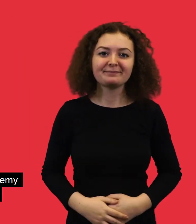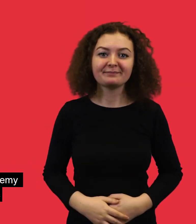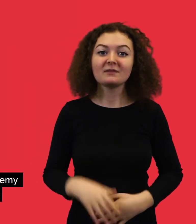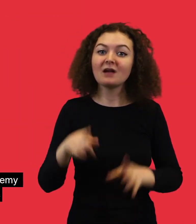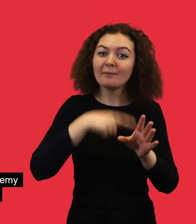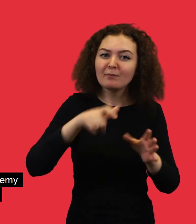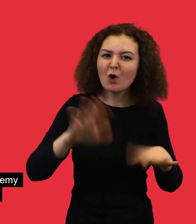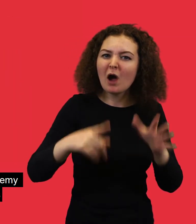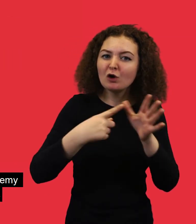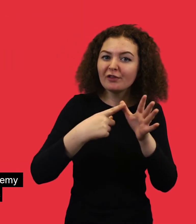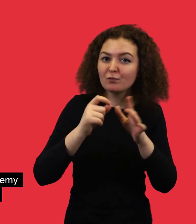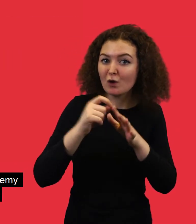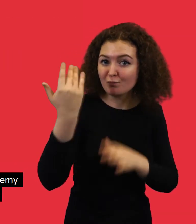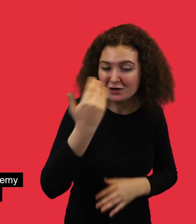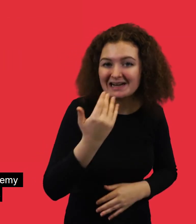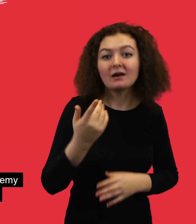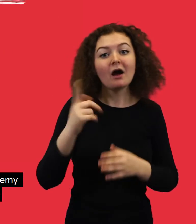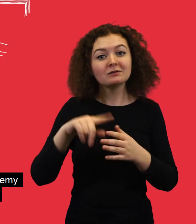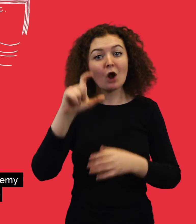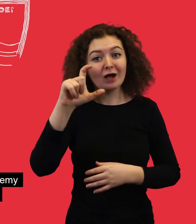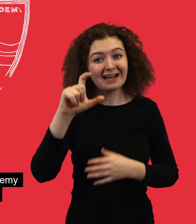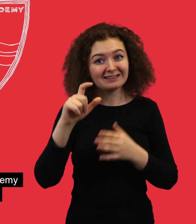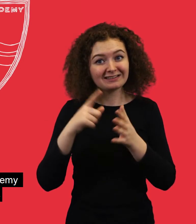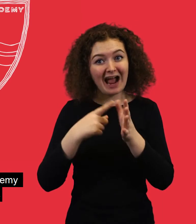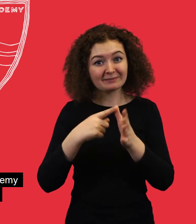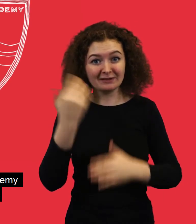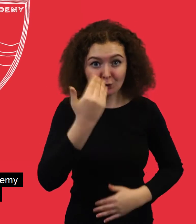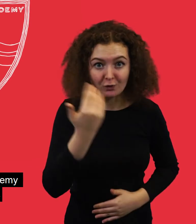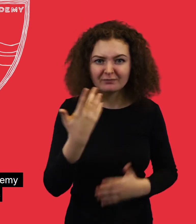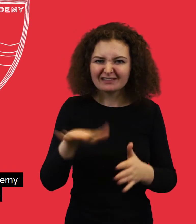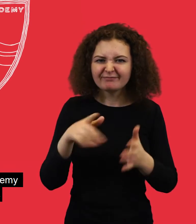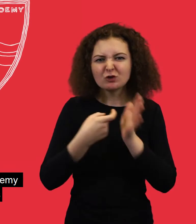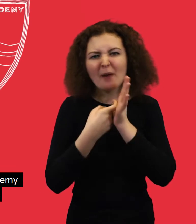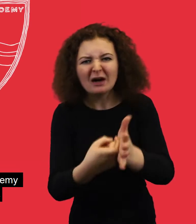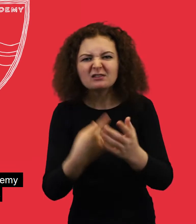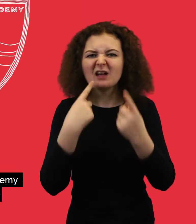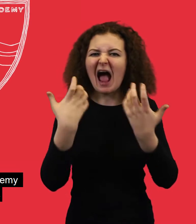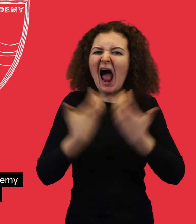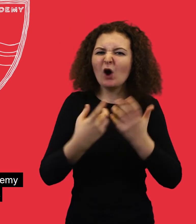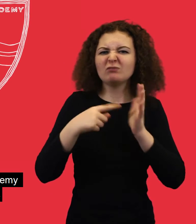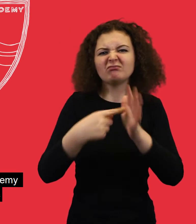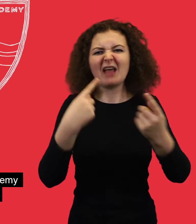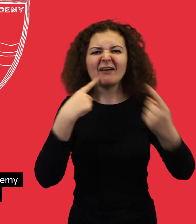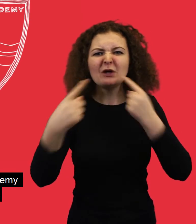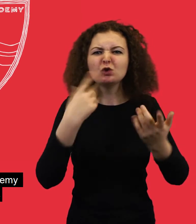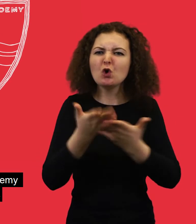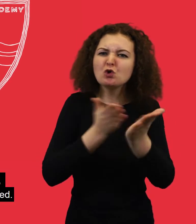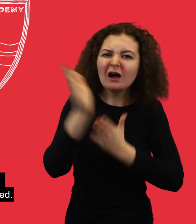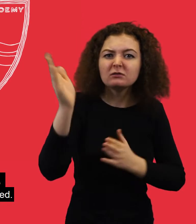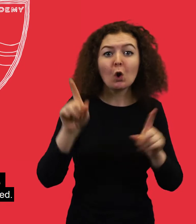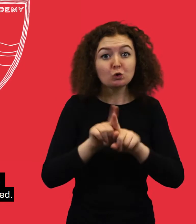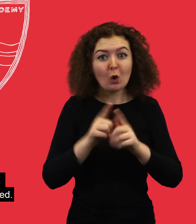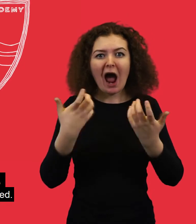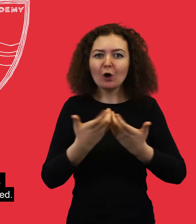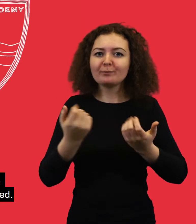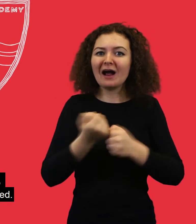people from Auchinry Primary and Caulderside Academy advised ways to display information on rights as well as ways to